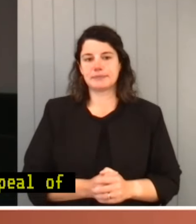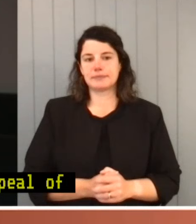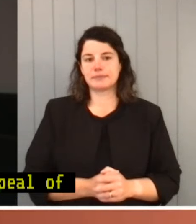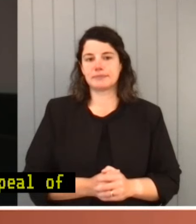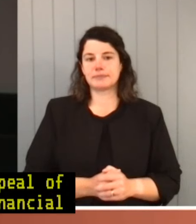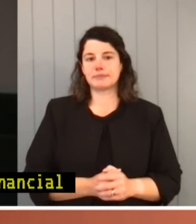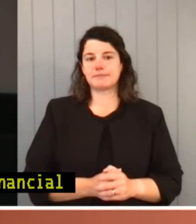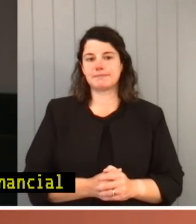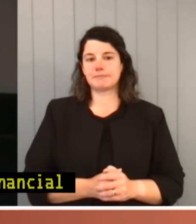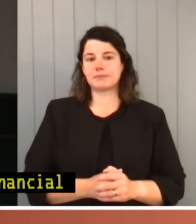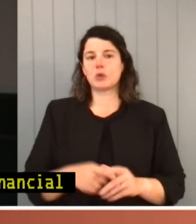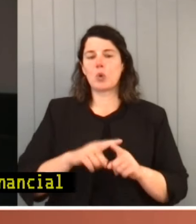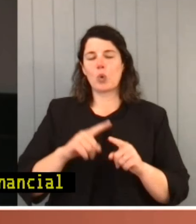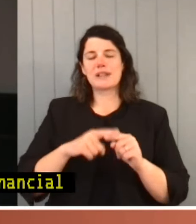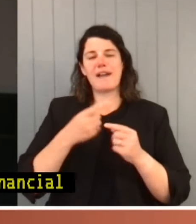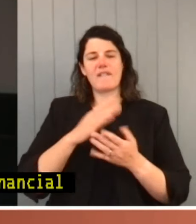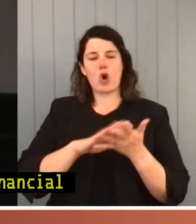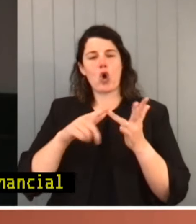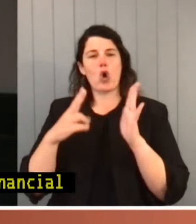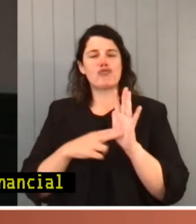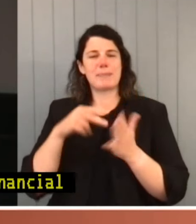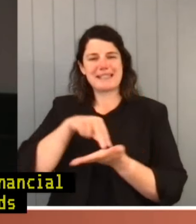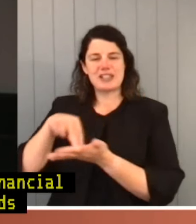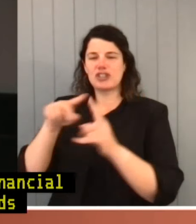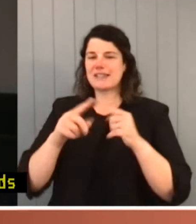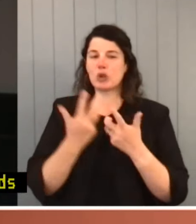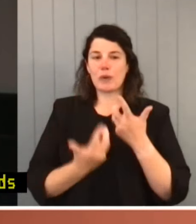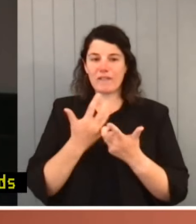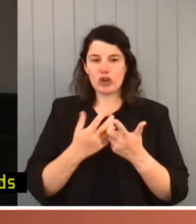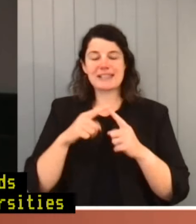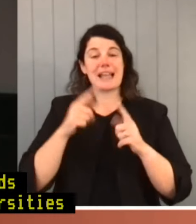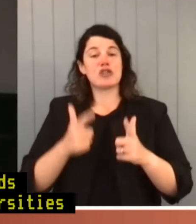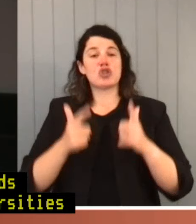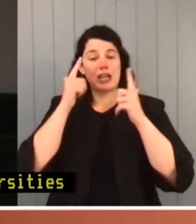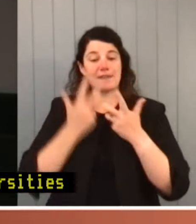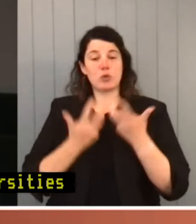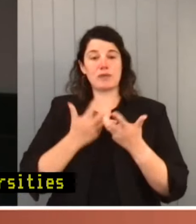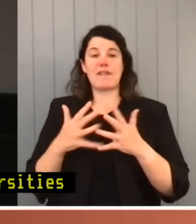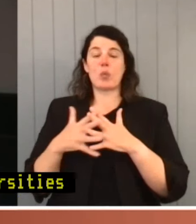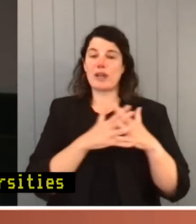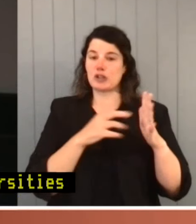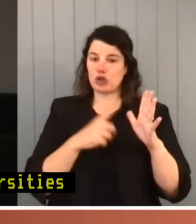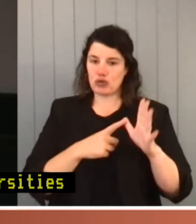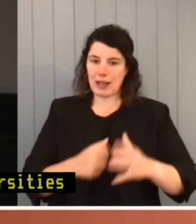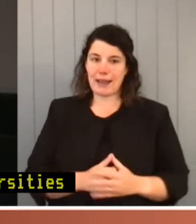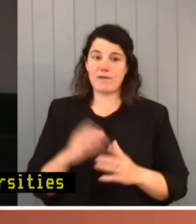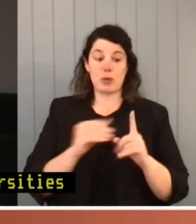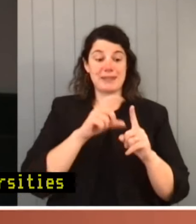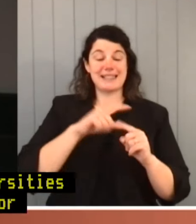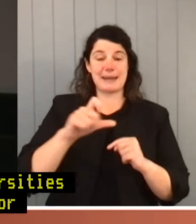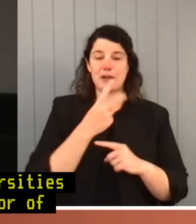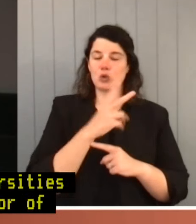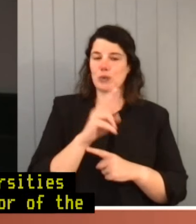positions at several universities and has served as Chancellor of the University of Western Australia since December 2017.